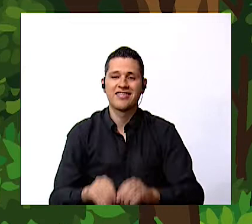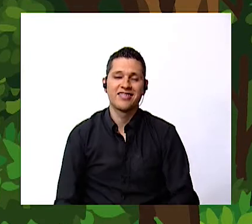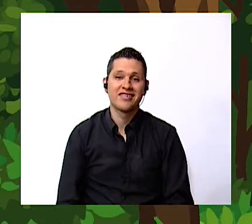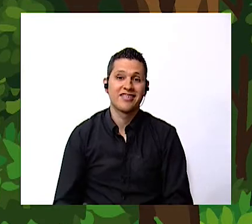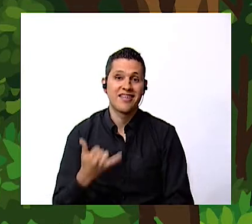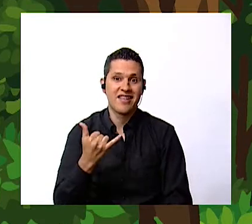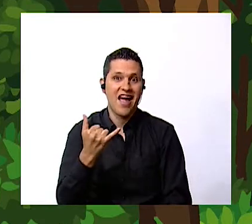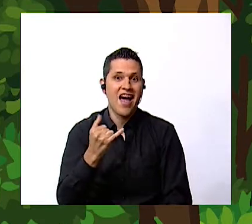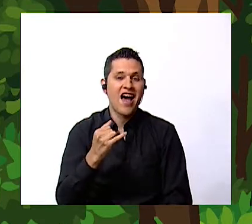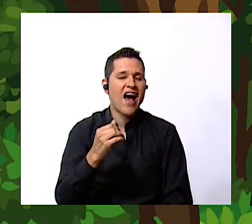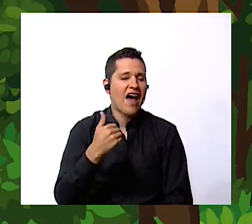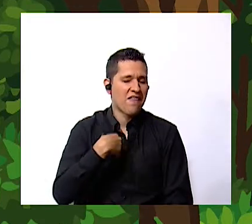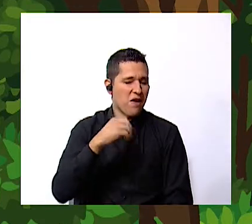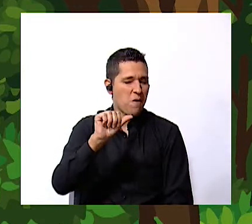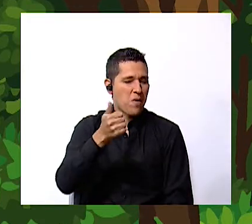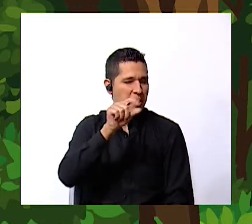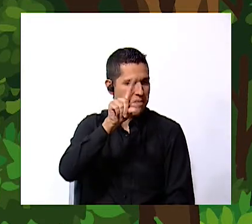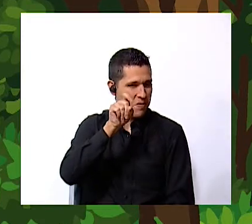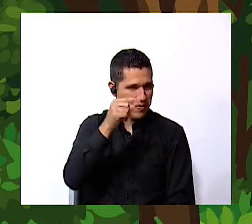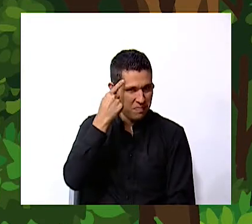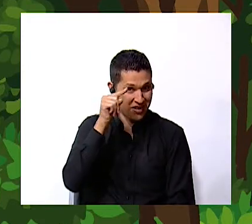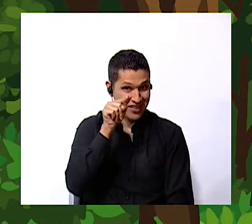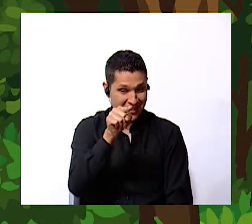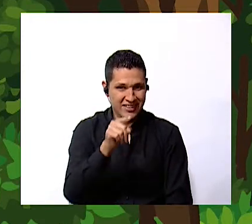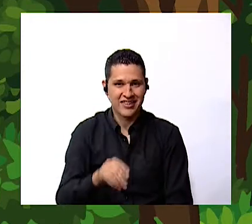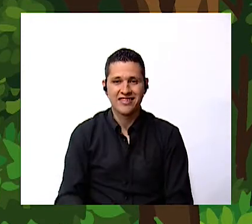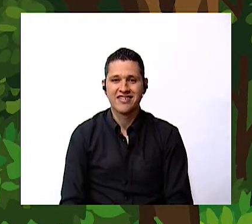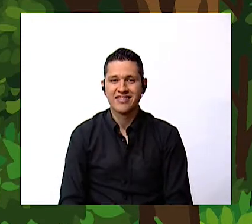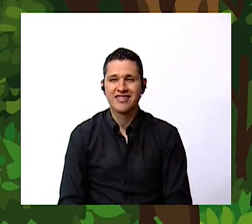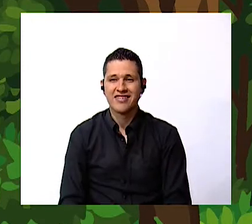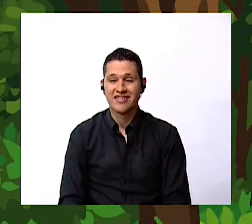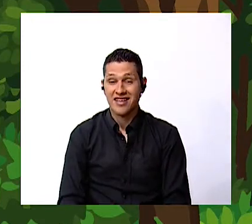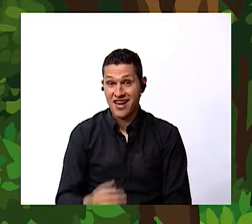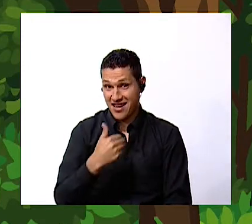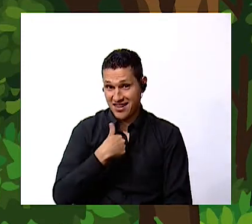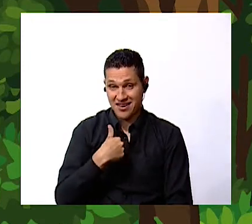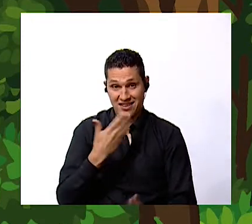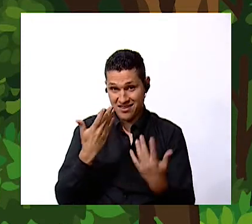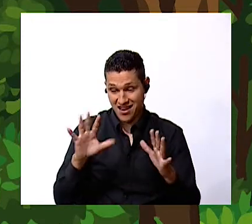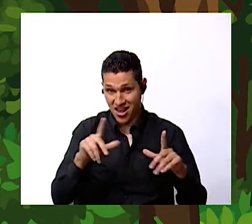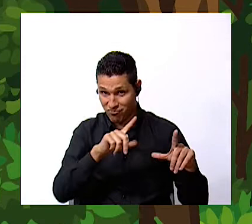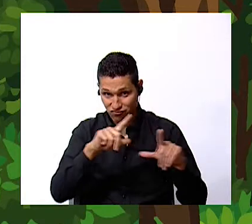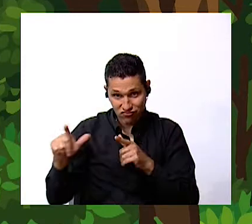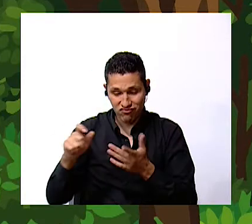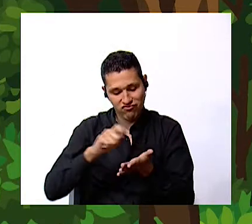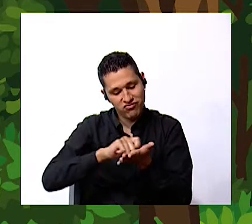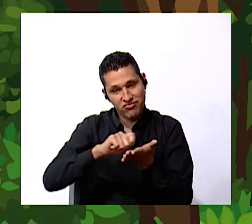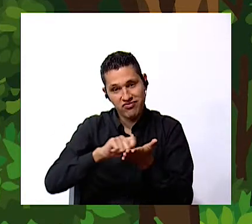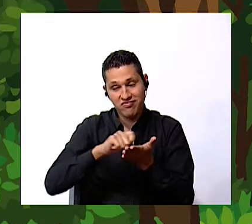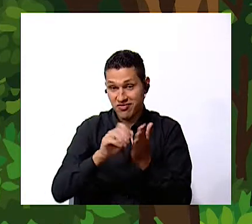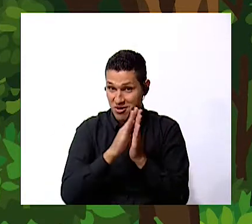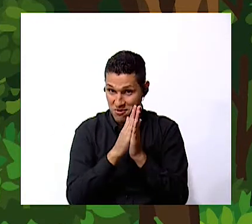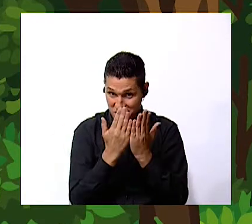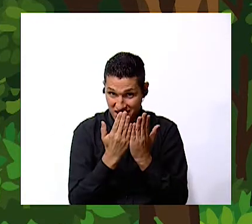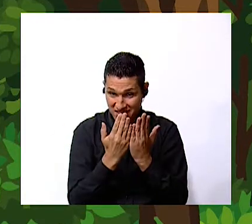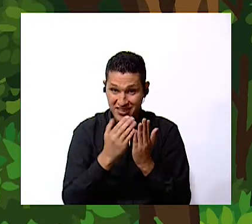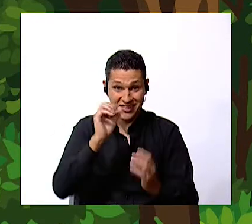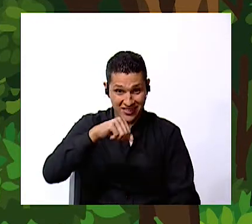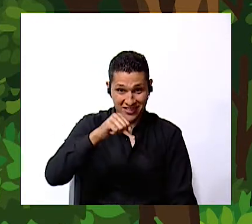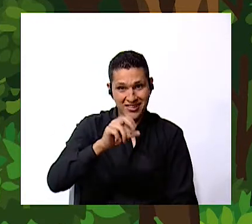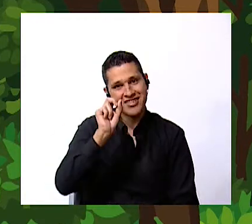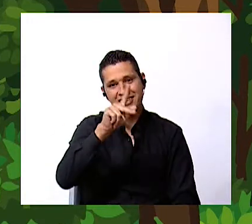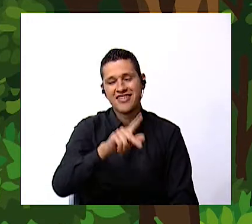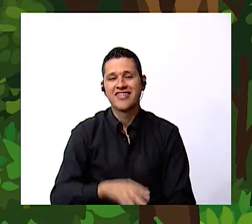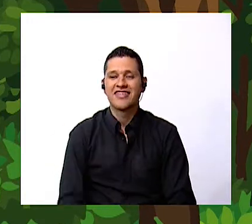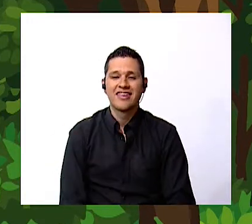have another question for you do you have your pencil ready and your notebook ready yes okay